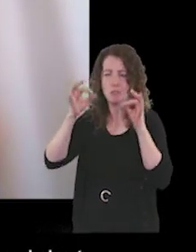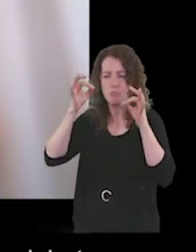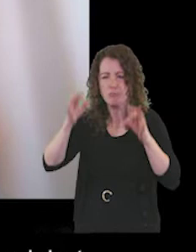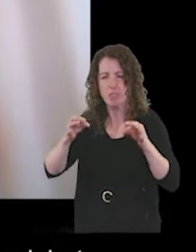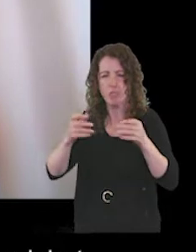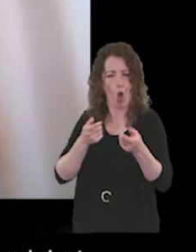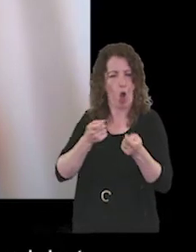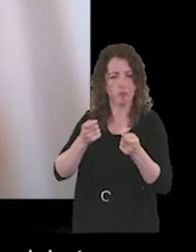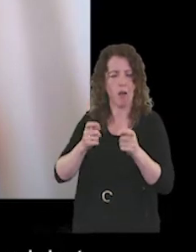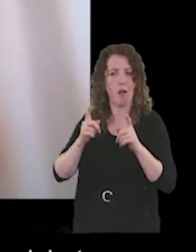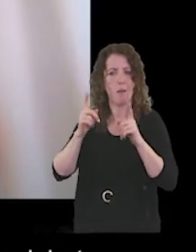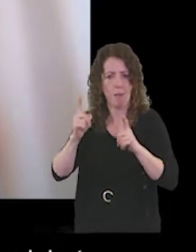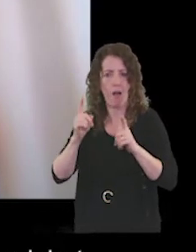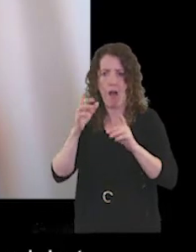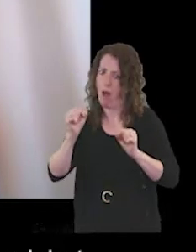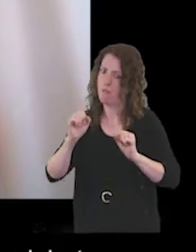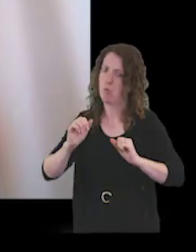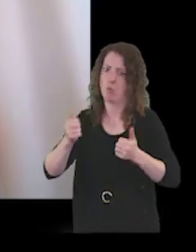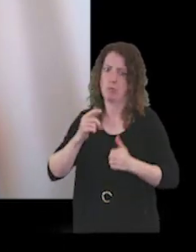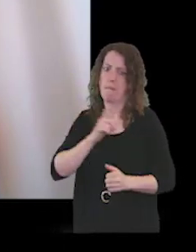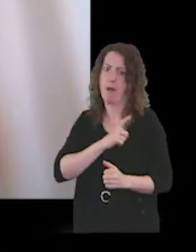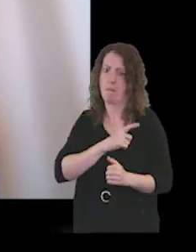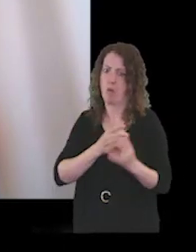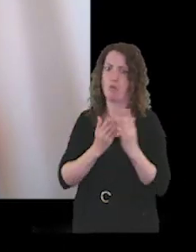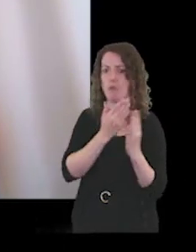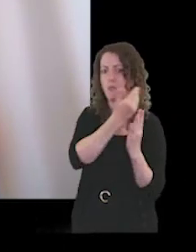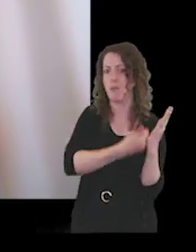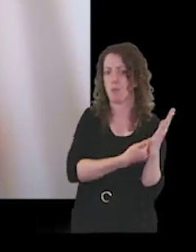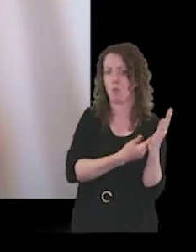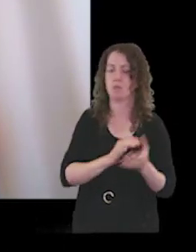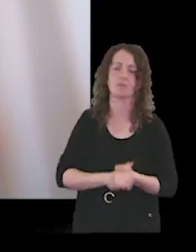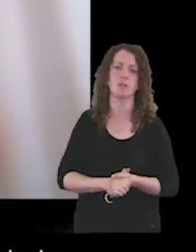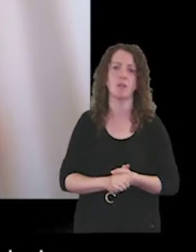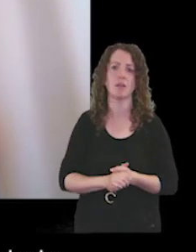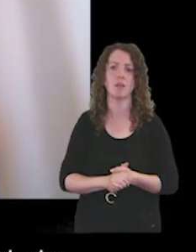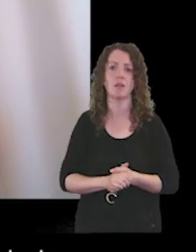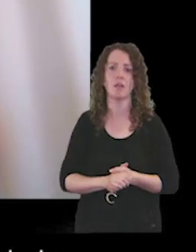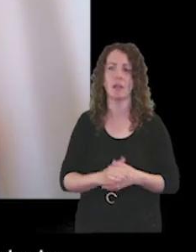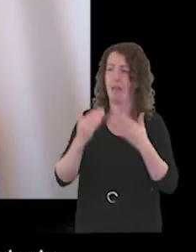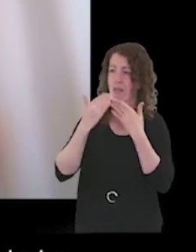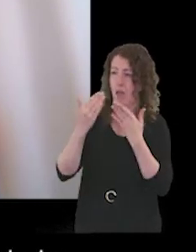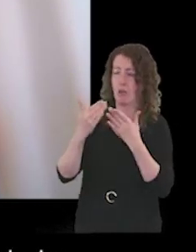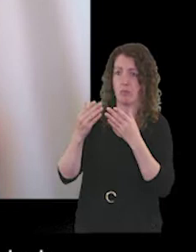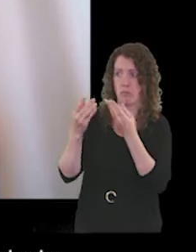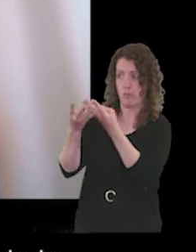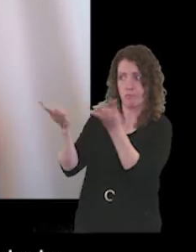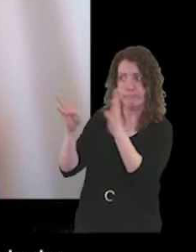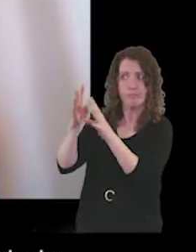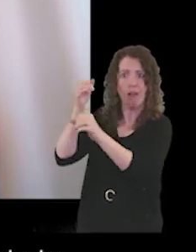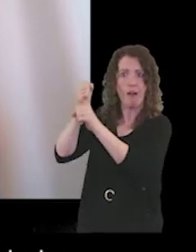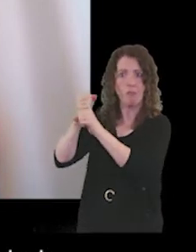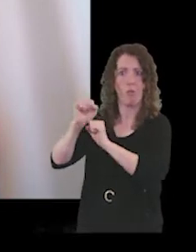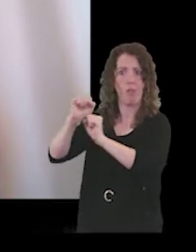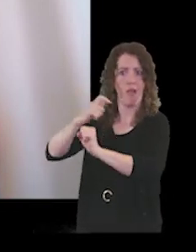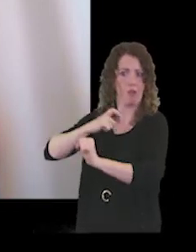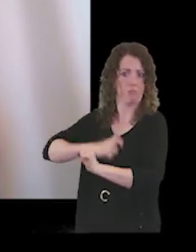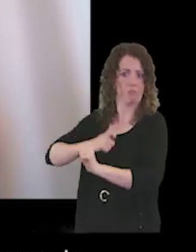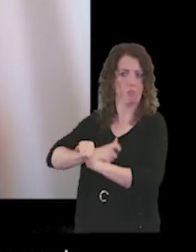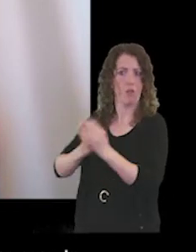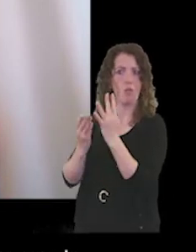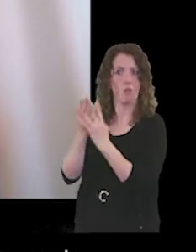purposefully as shown in the report. I thank my fellow Governors for their commitment to their roles in a demanding year.